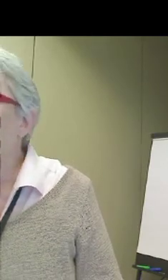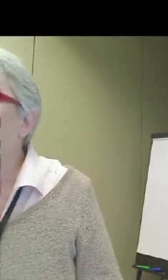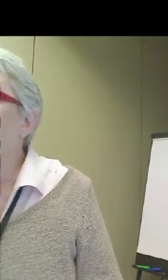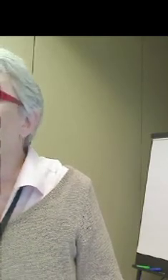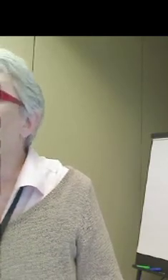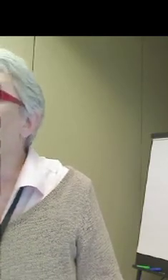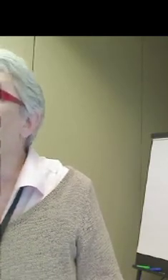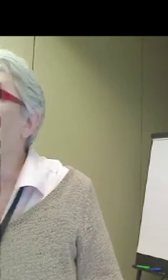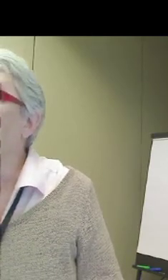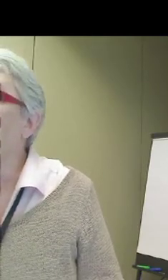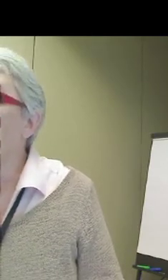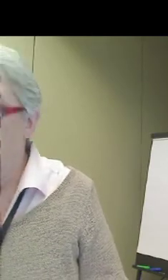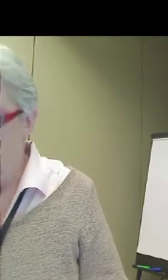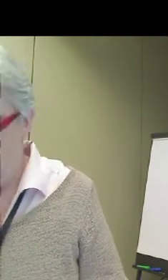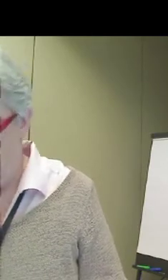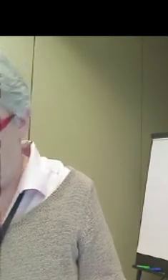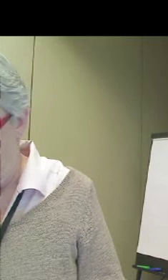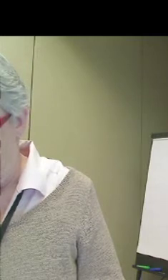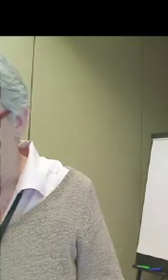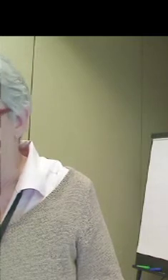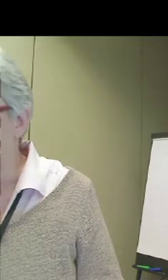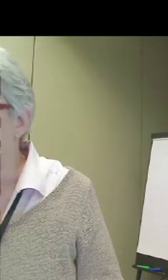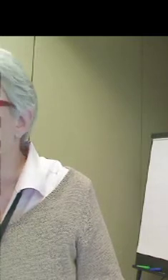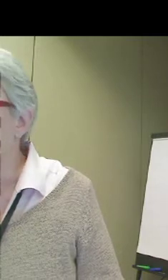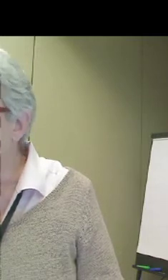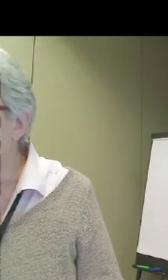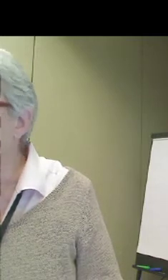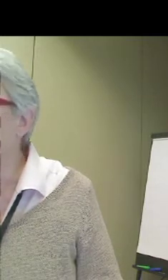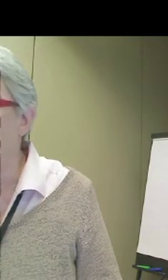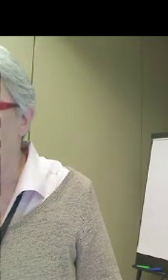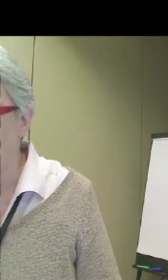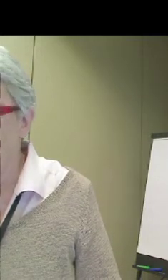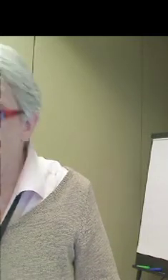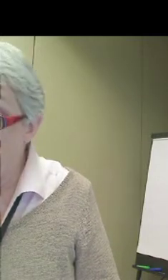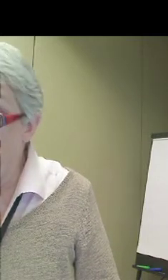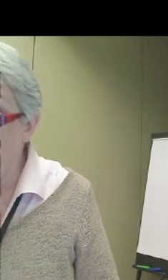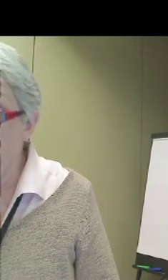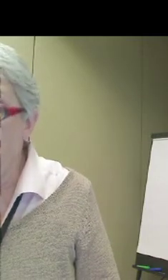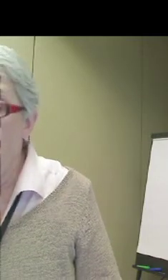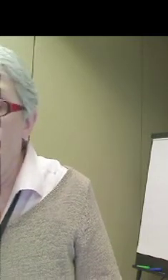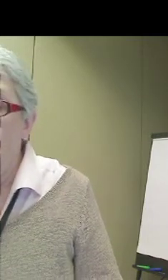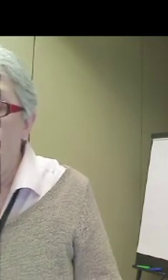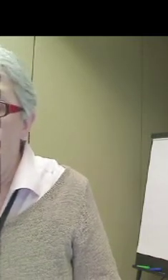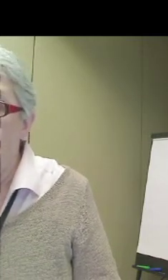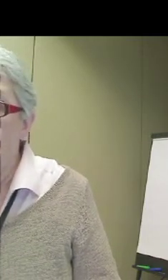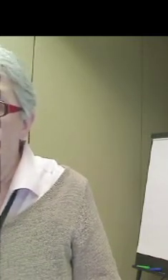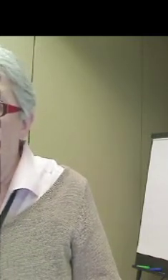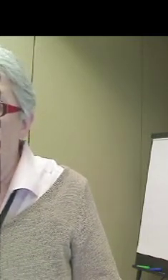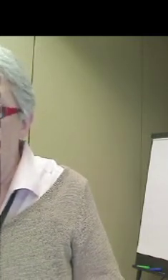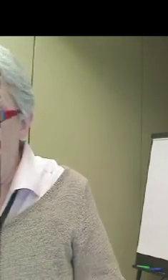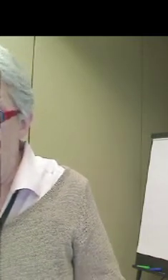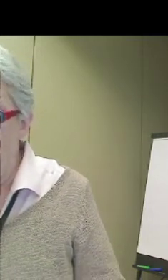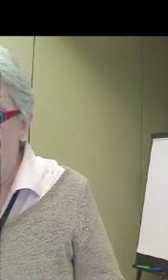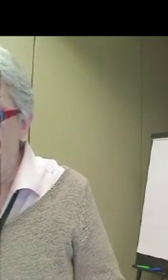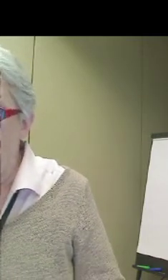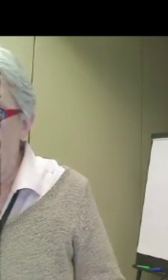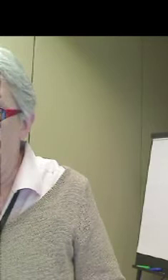We began by using the collections in our main building, which is this one. And